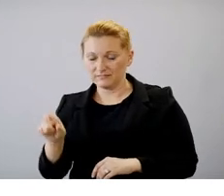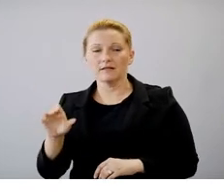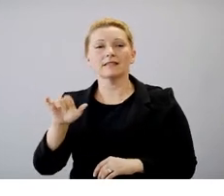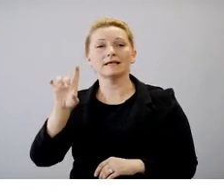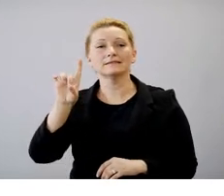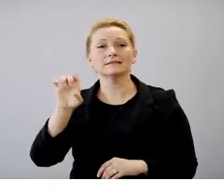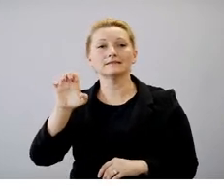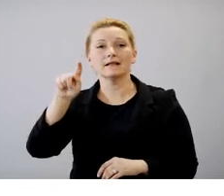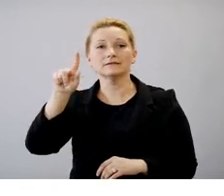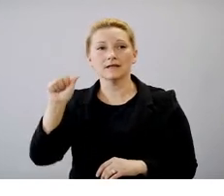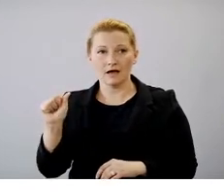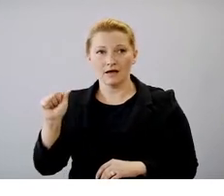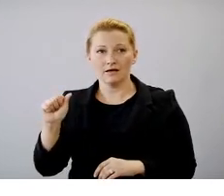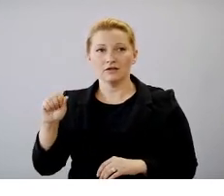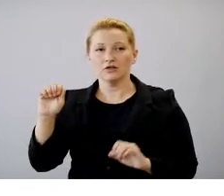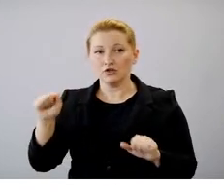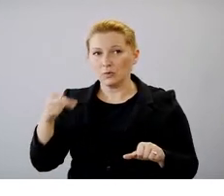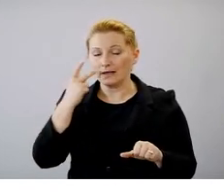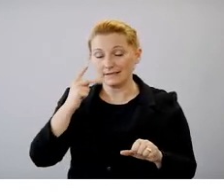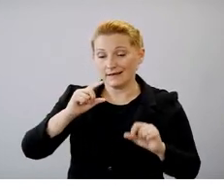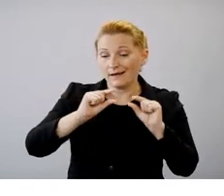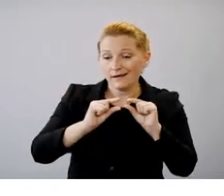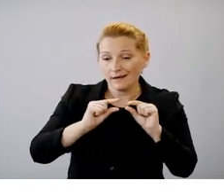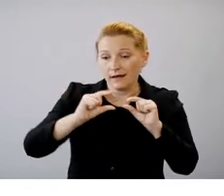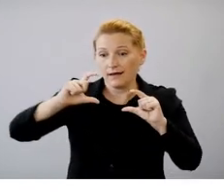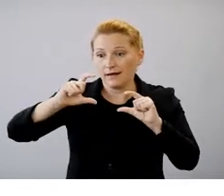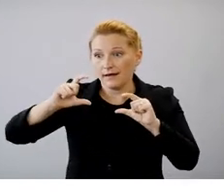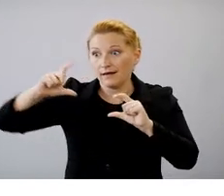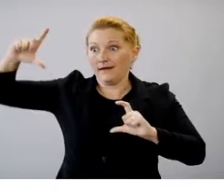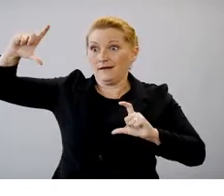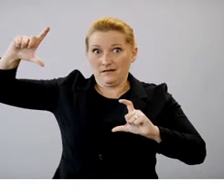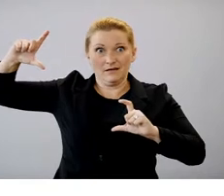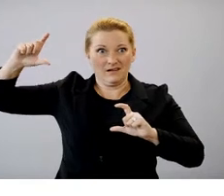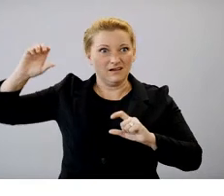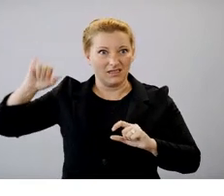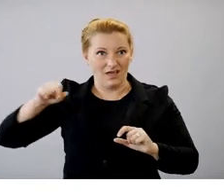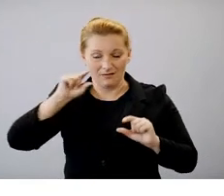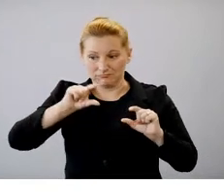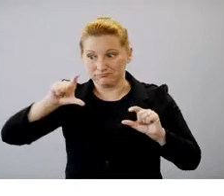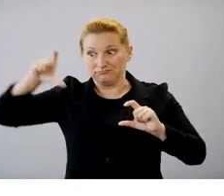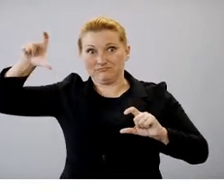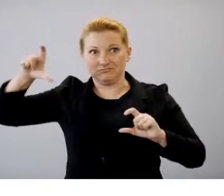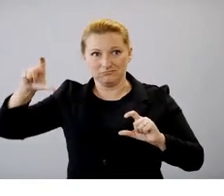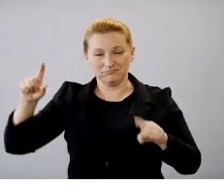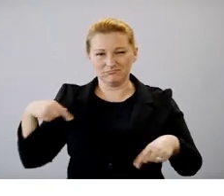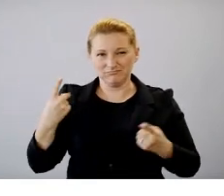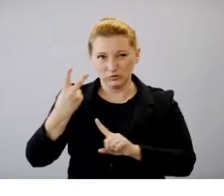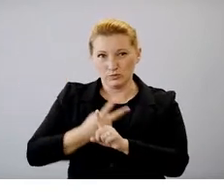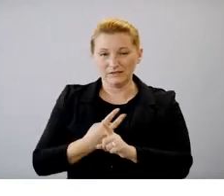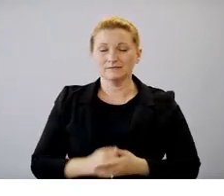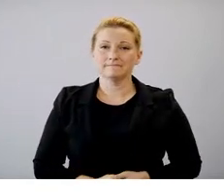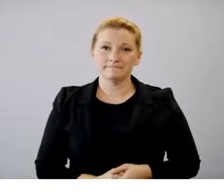delta variant and you can see that that has increased significantly in the past two months.